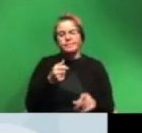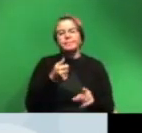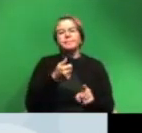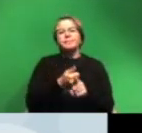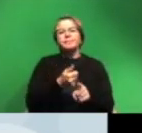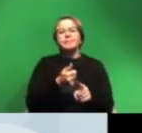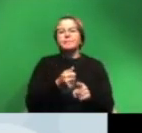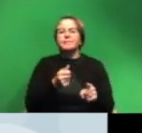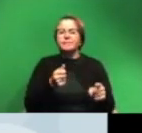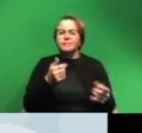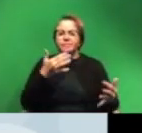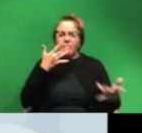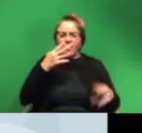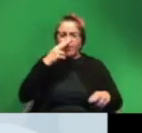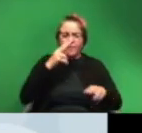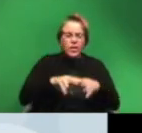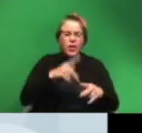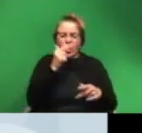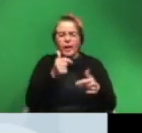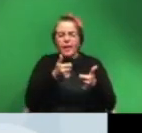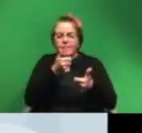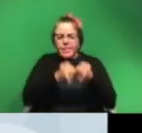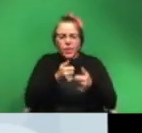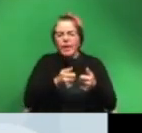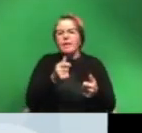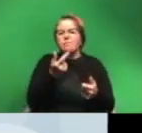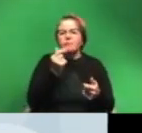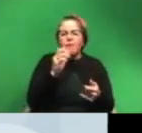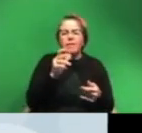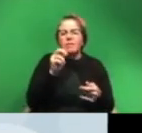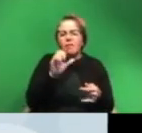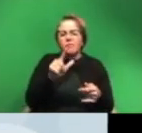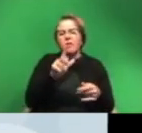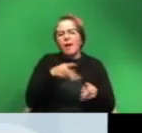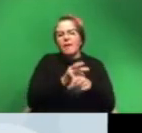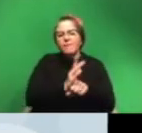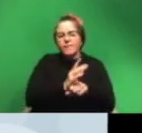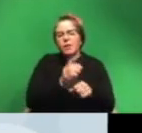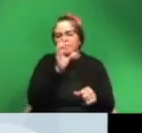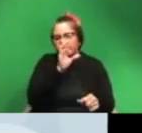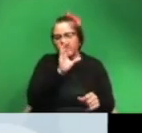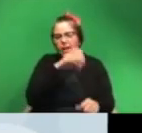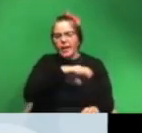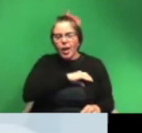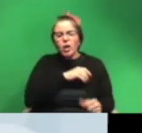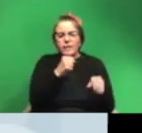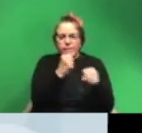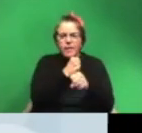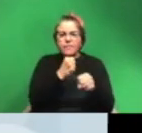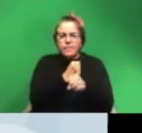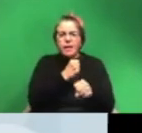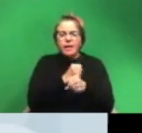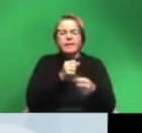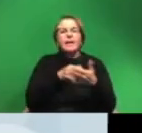stylistic fun like video game graphic novel type film which explores this character scott pogrom as he has to fight against his new